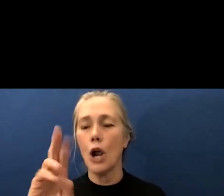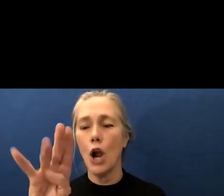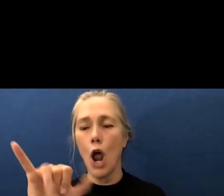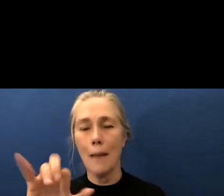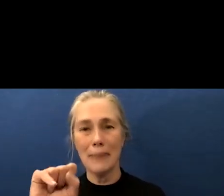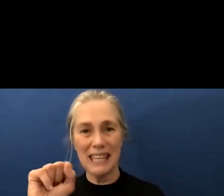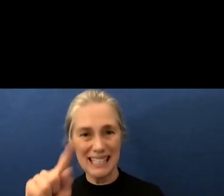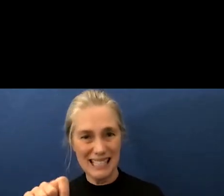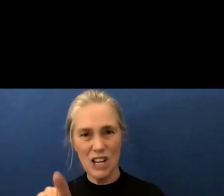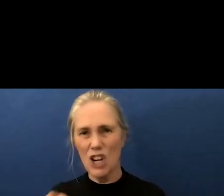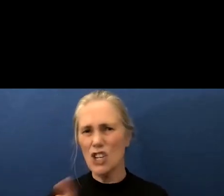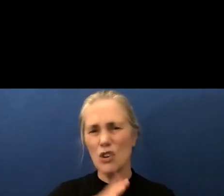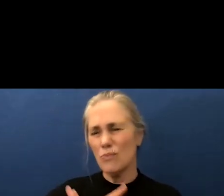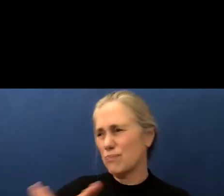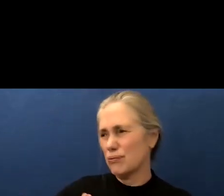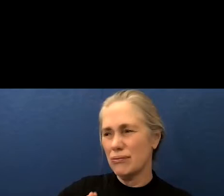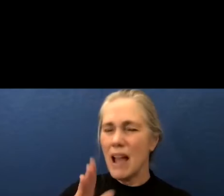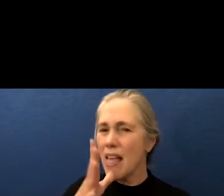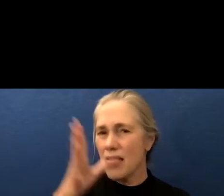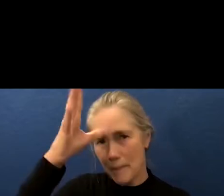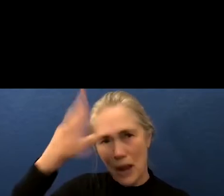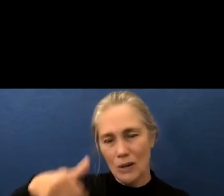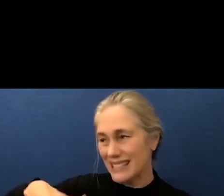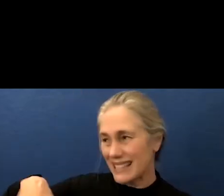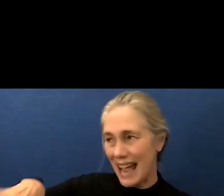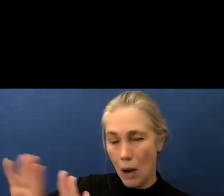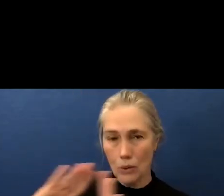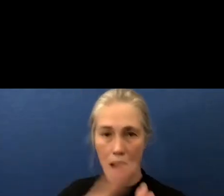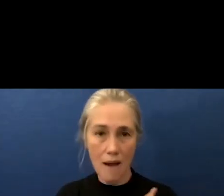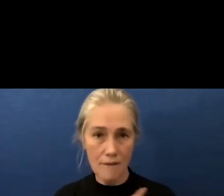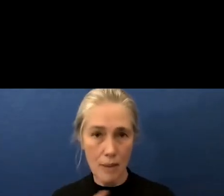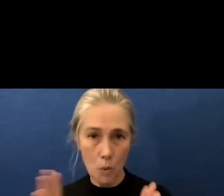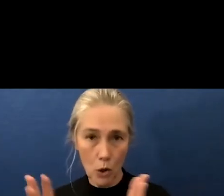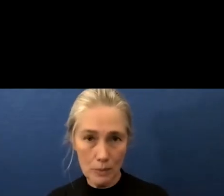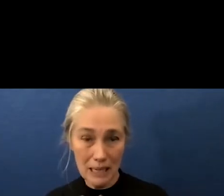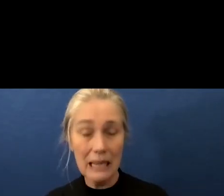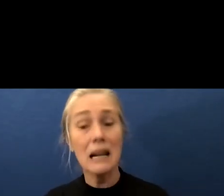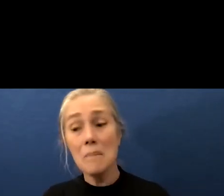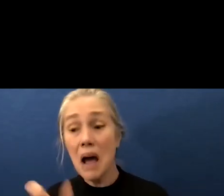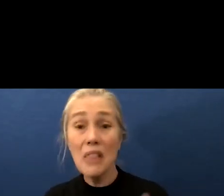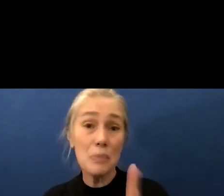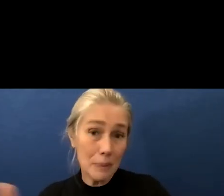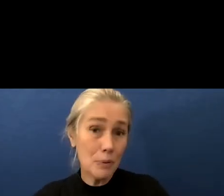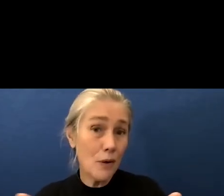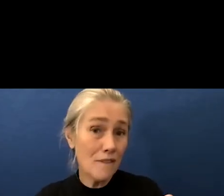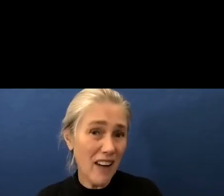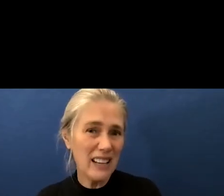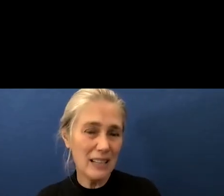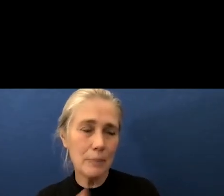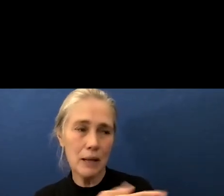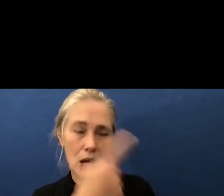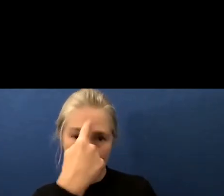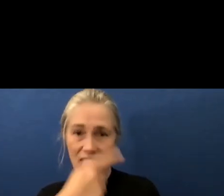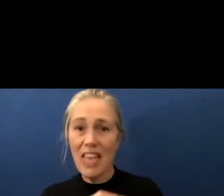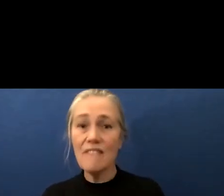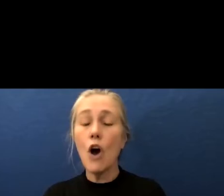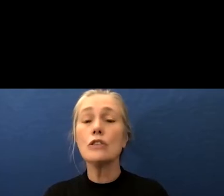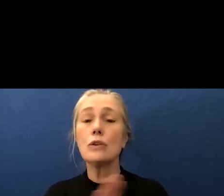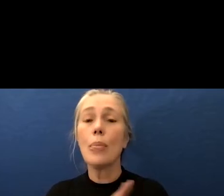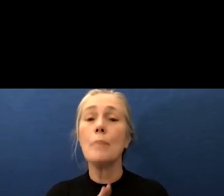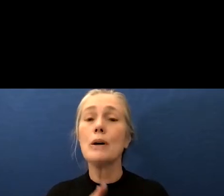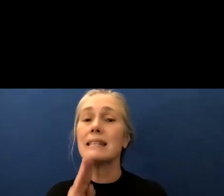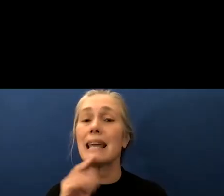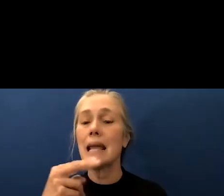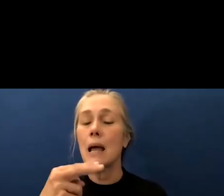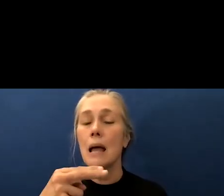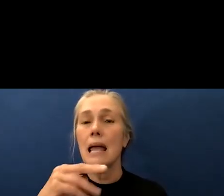while allowing others to come in at their personal discretion this board has also hired hilda maldonado behind closed doors during the pandemic saying